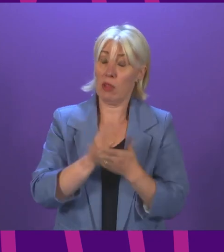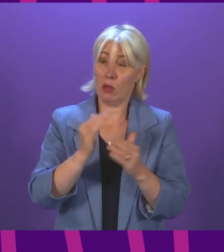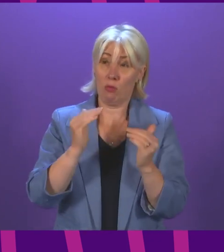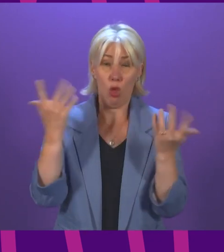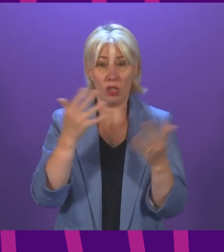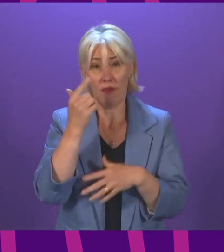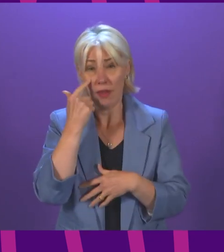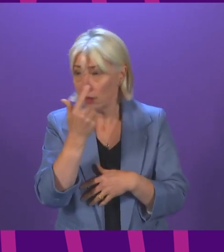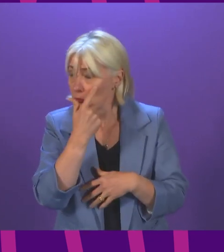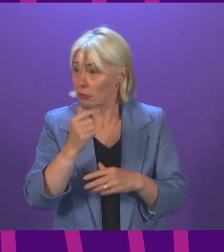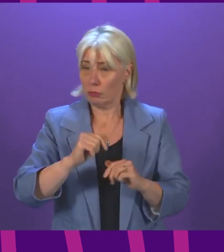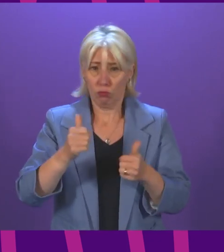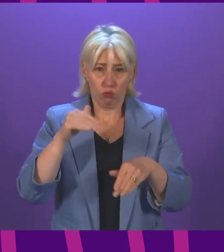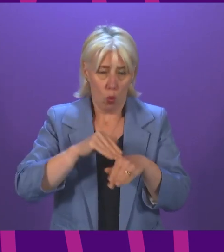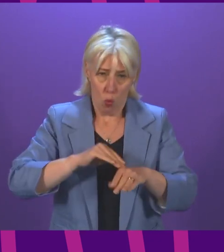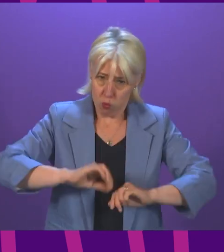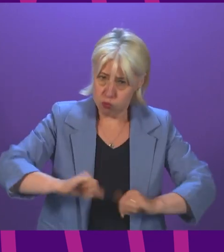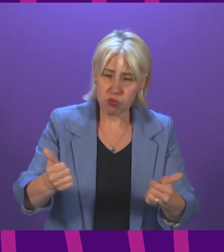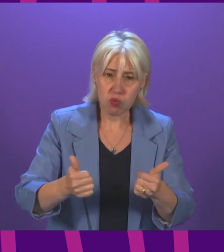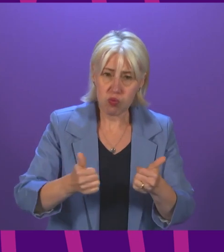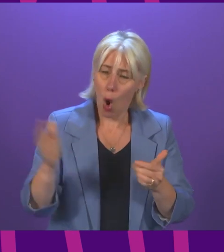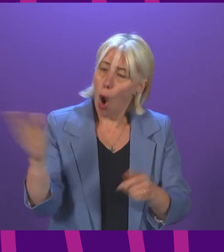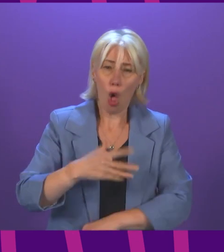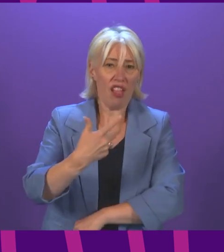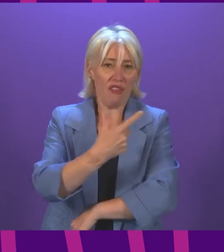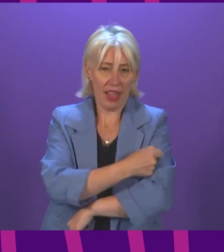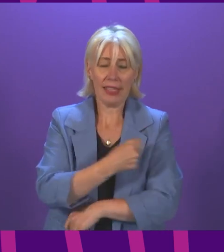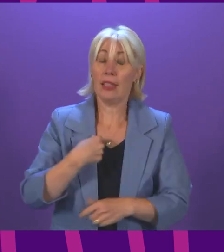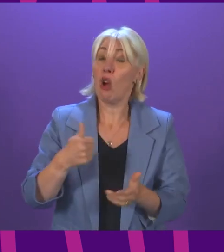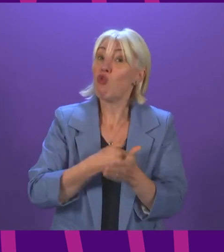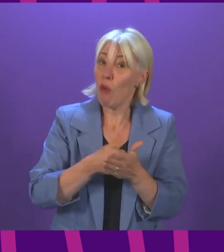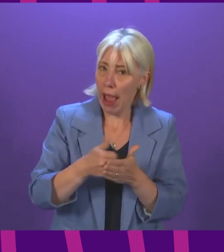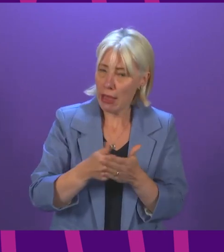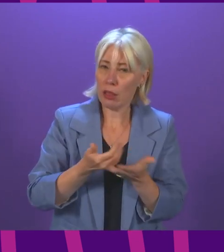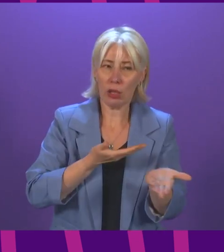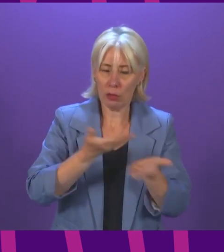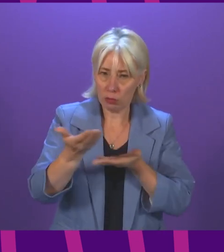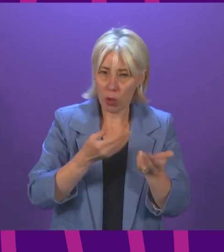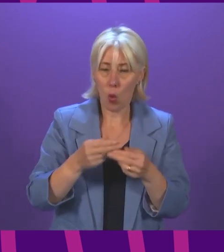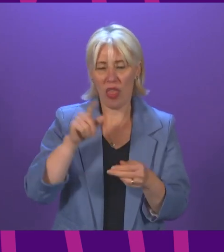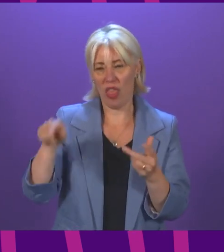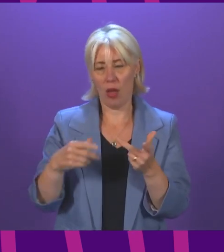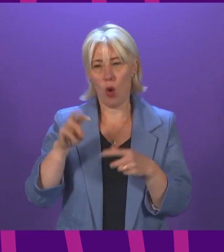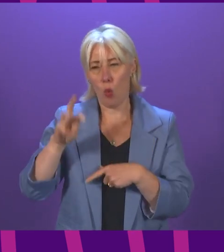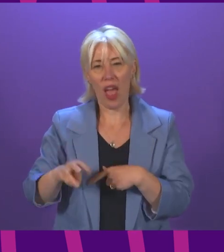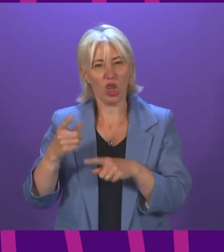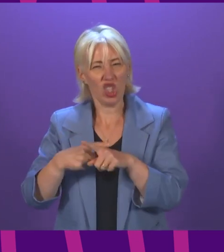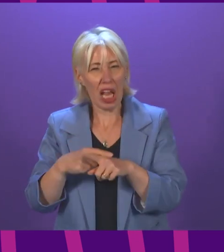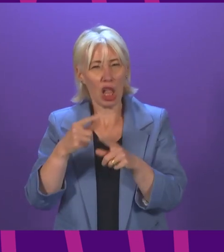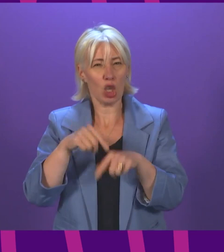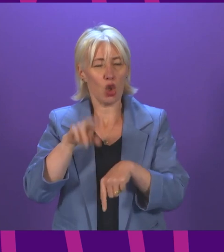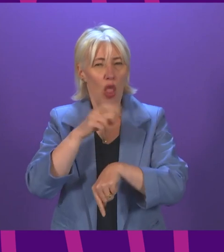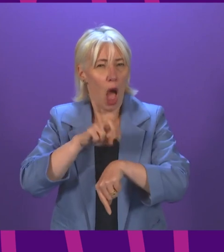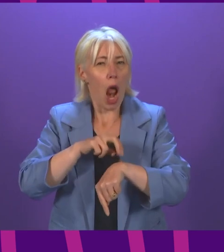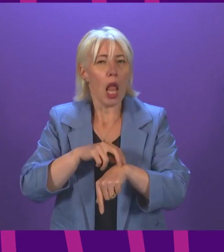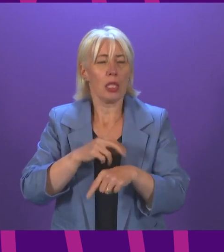to show the efficacy of the current vaccines. Again, this is a conversation that I have regularly across the four nations with other health ministers.